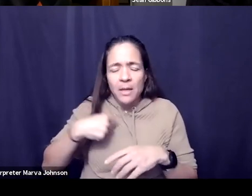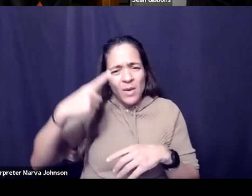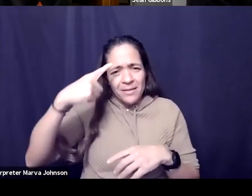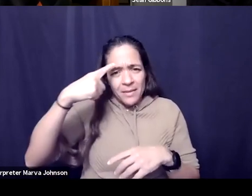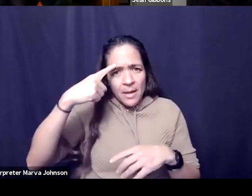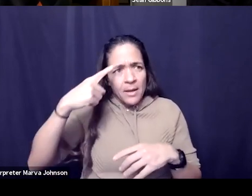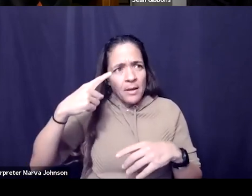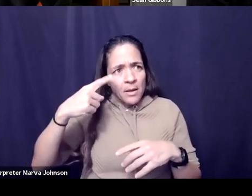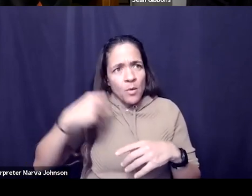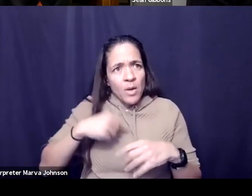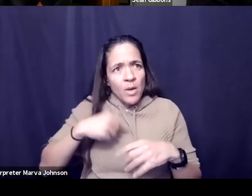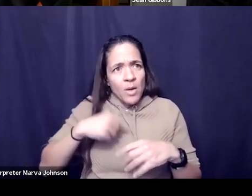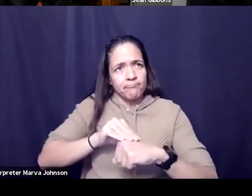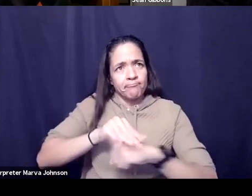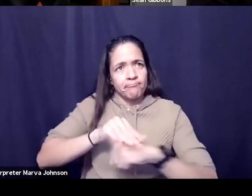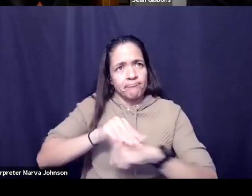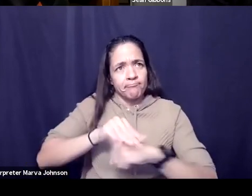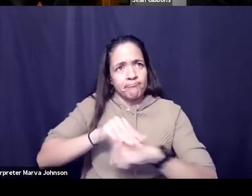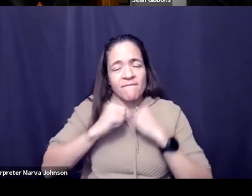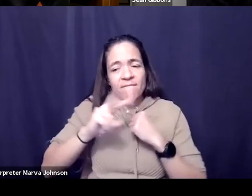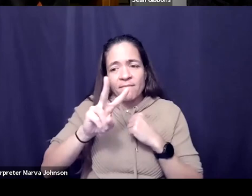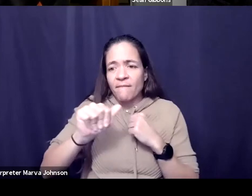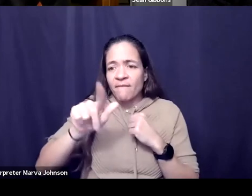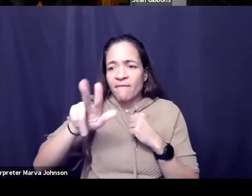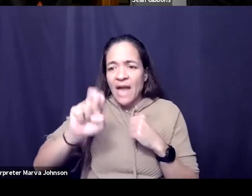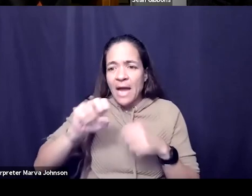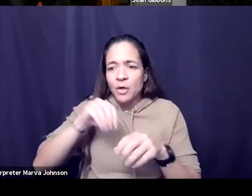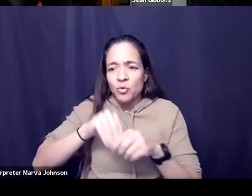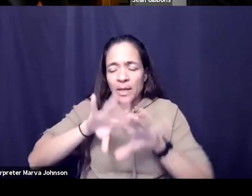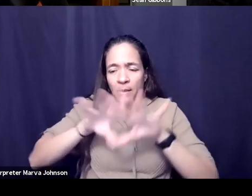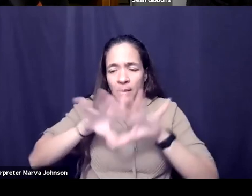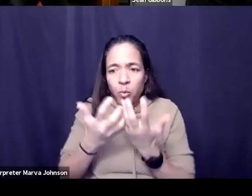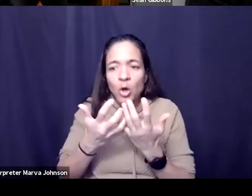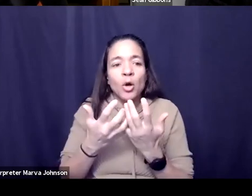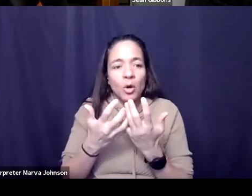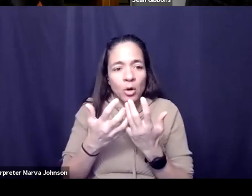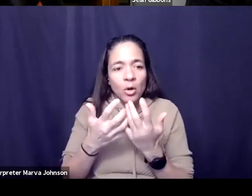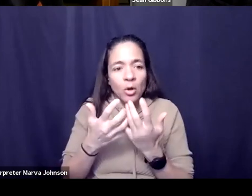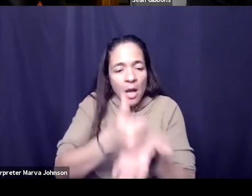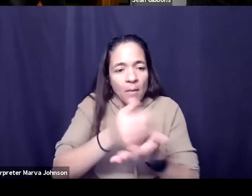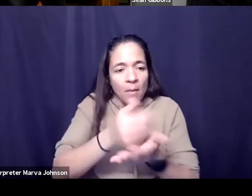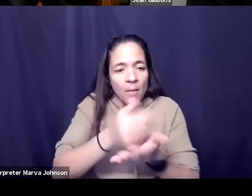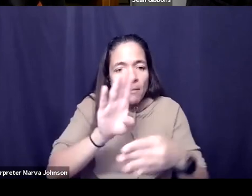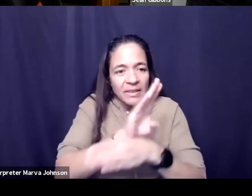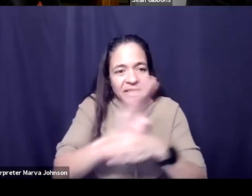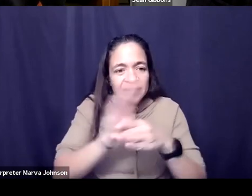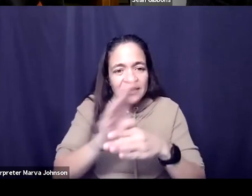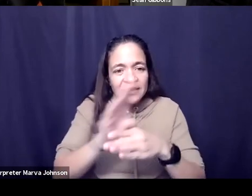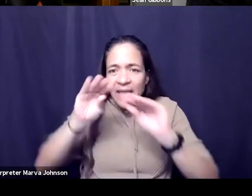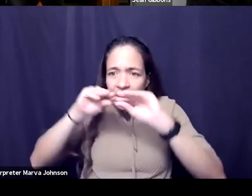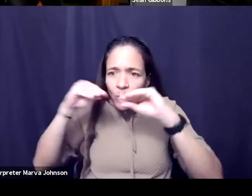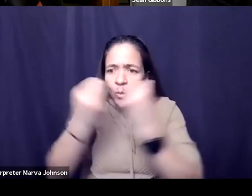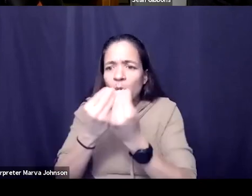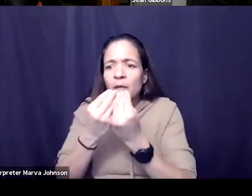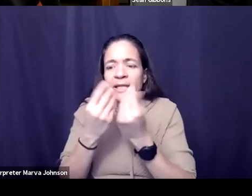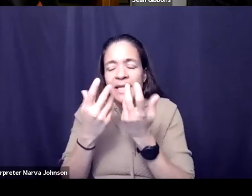world by helping individuals and organizations better break down how they can bring people together you know communities feel magical but they don't